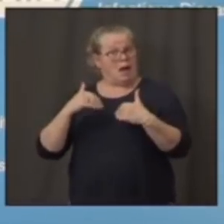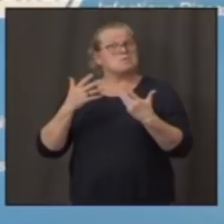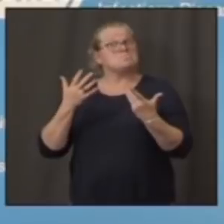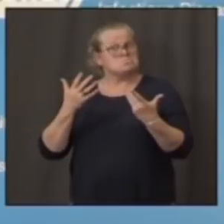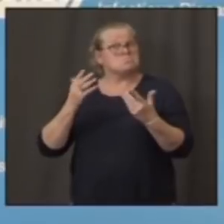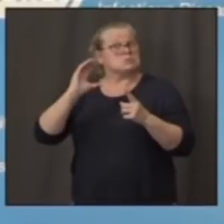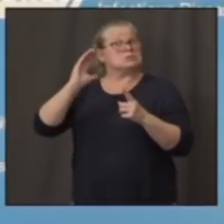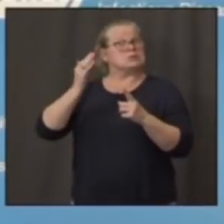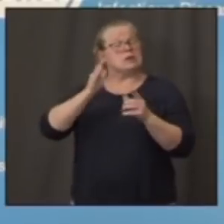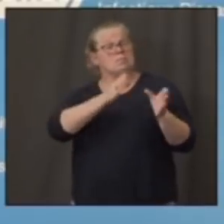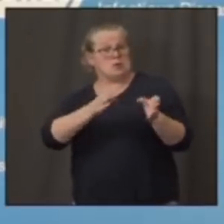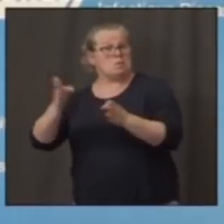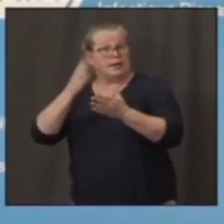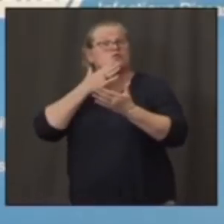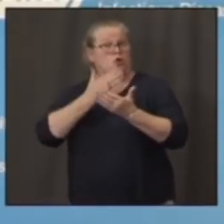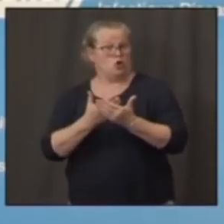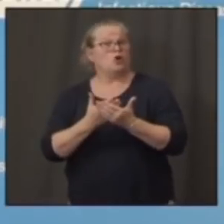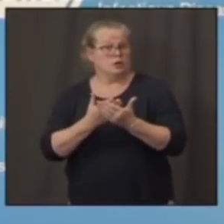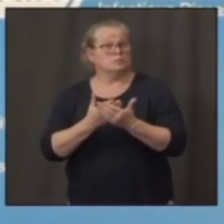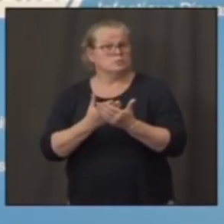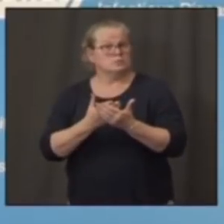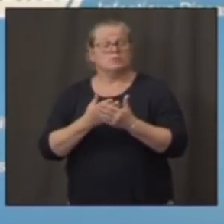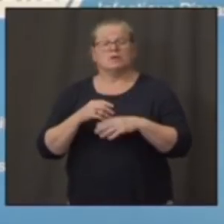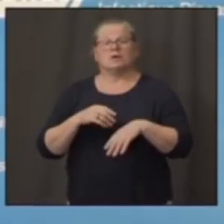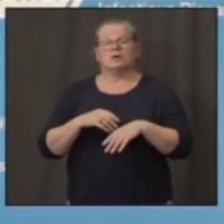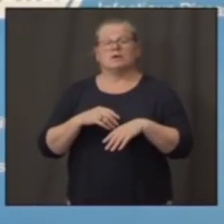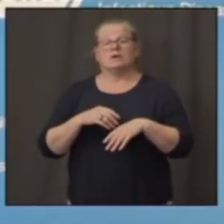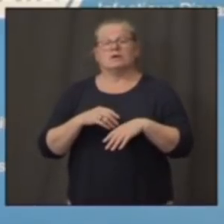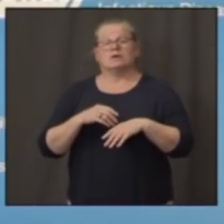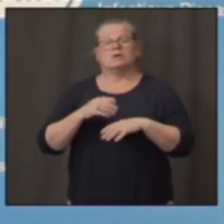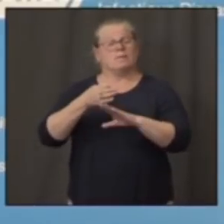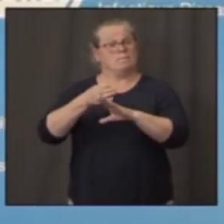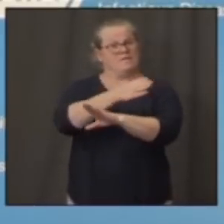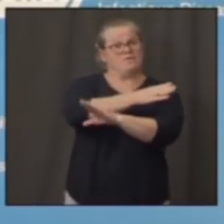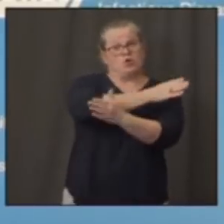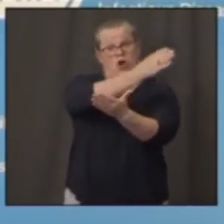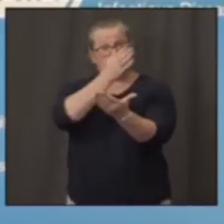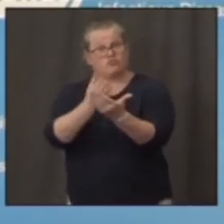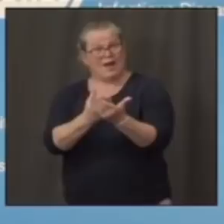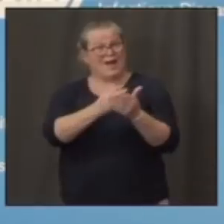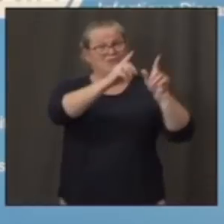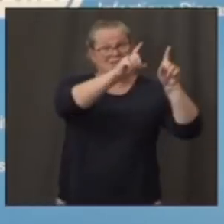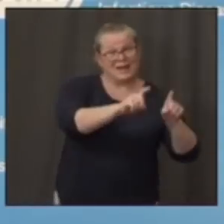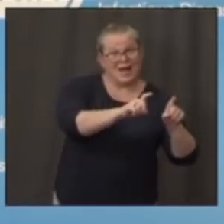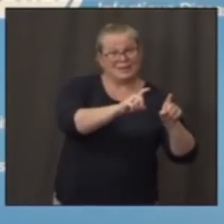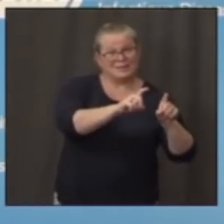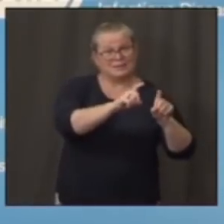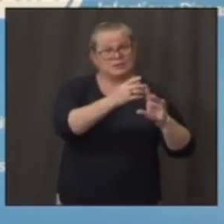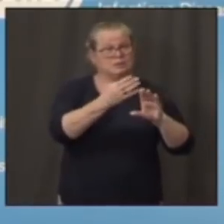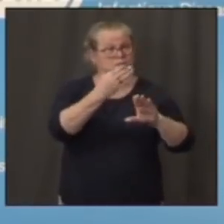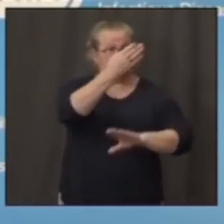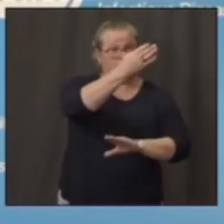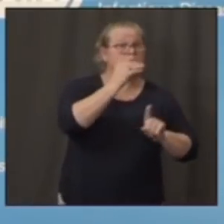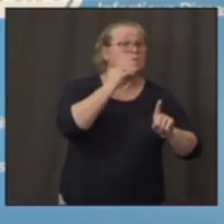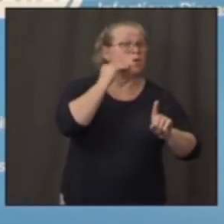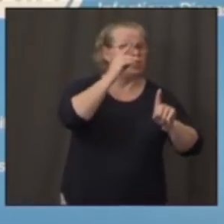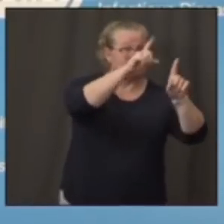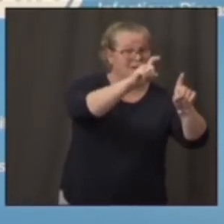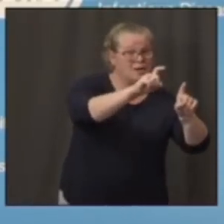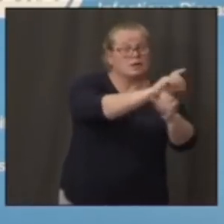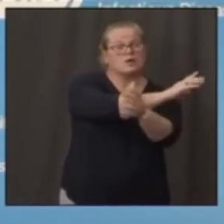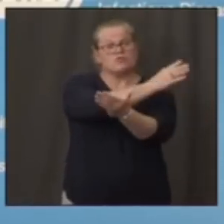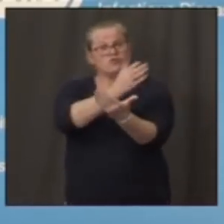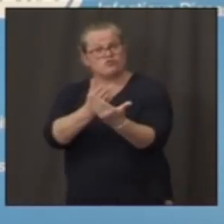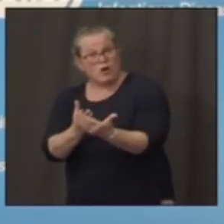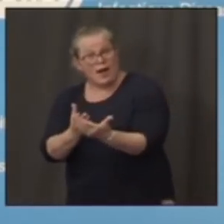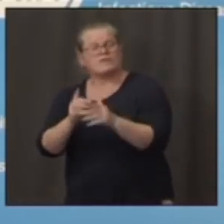testing people before they get there, once they get there, testing them and even keeping them quarantined for the amount of